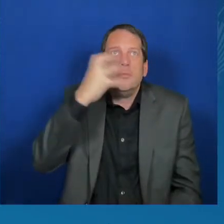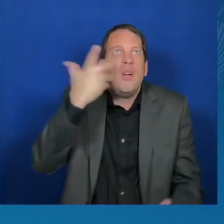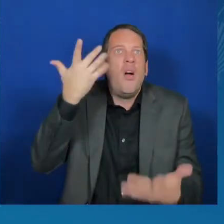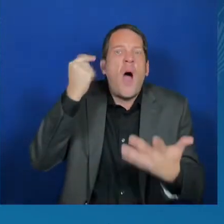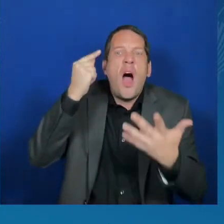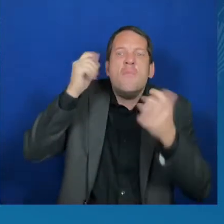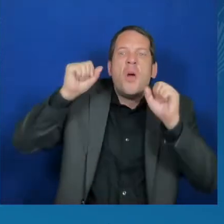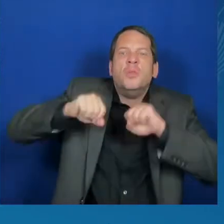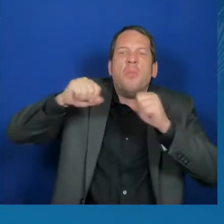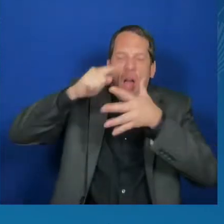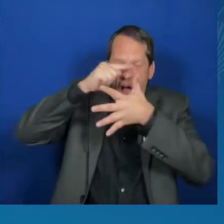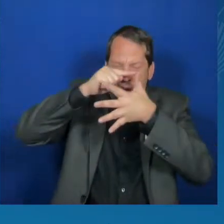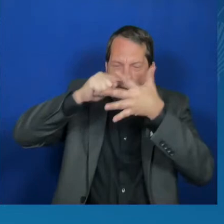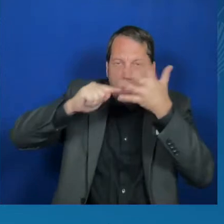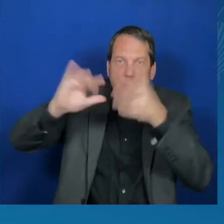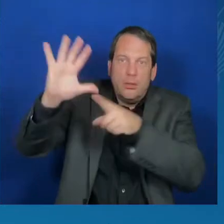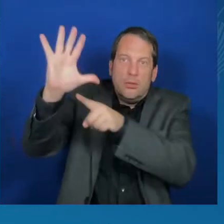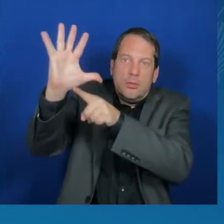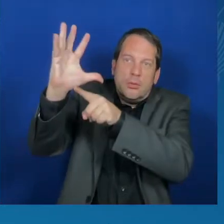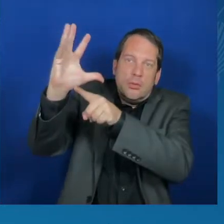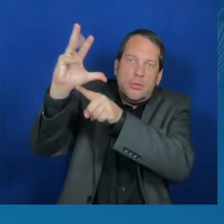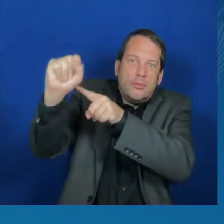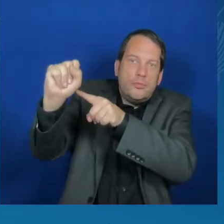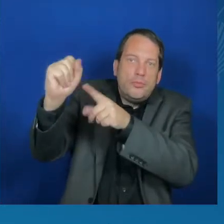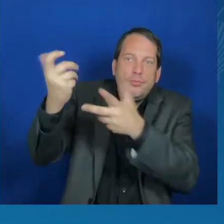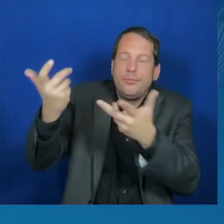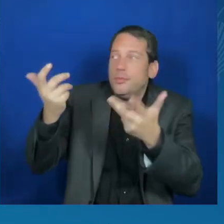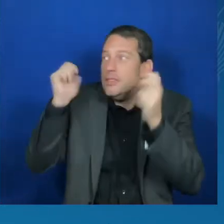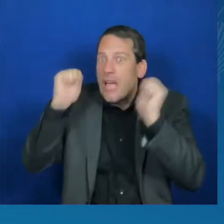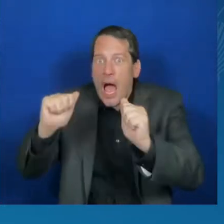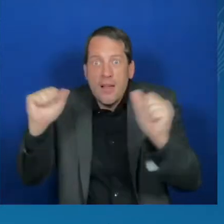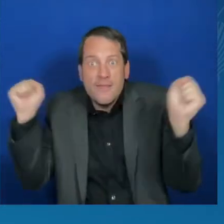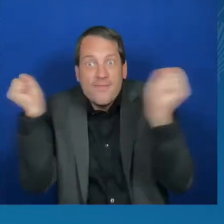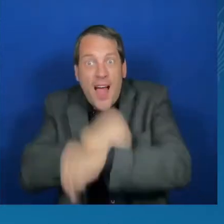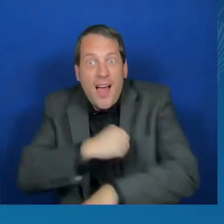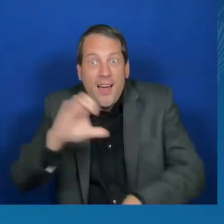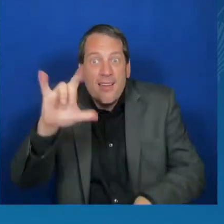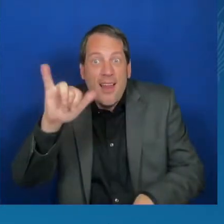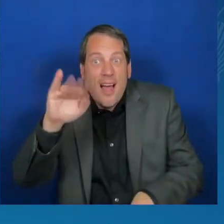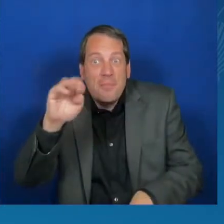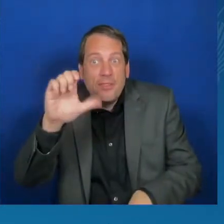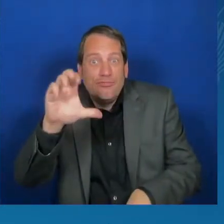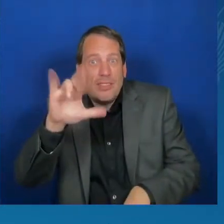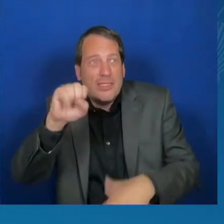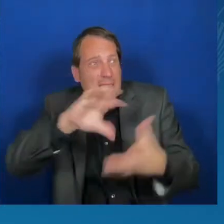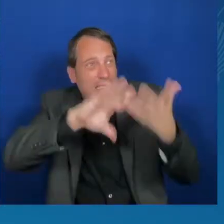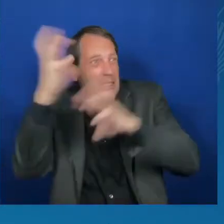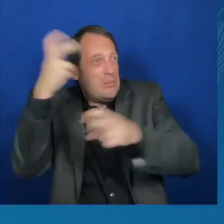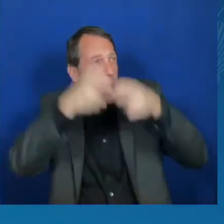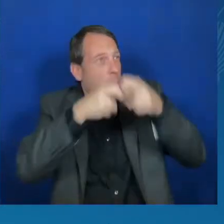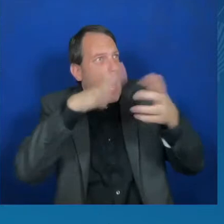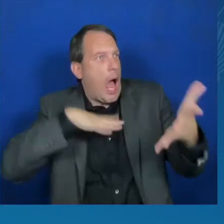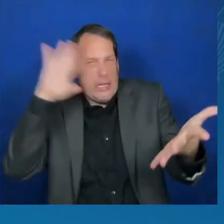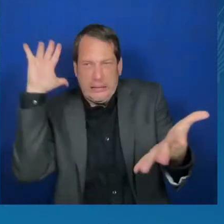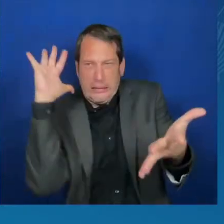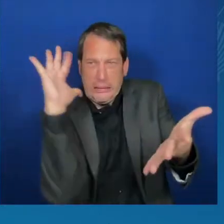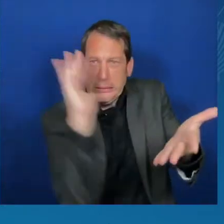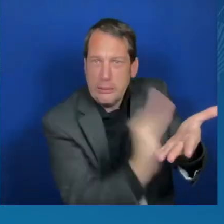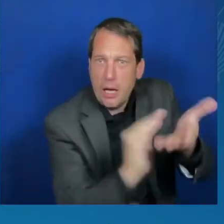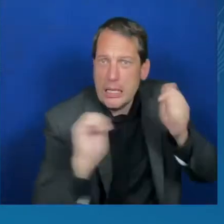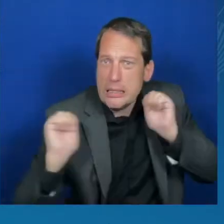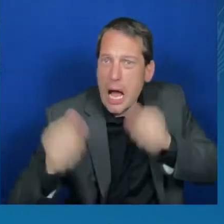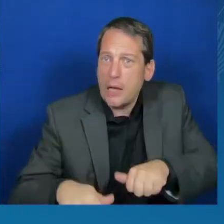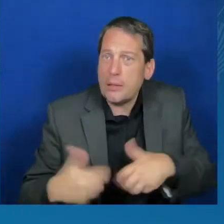make medical and scientific breakthroughs, explore our universe, and improve everyday